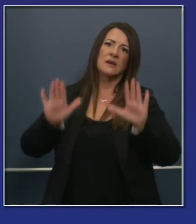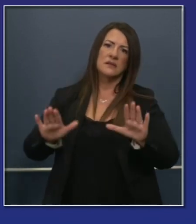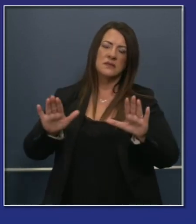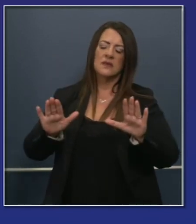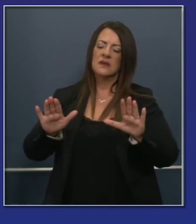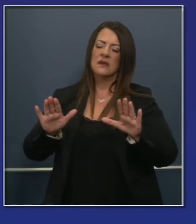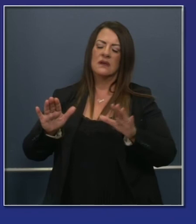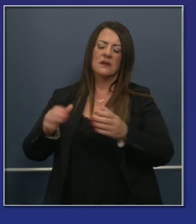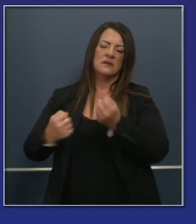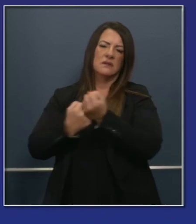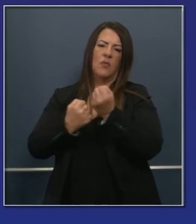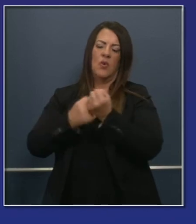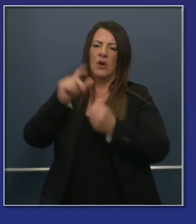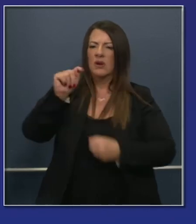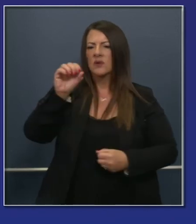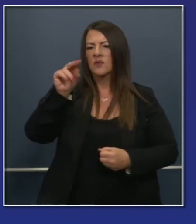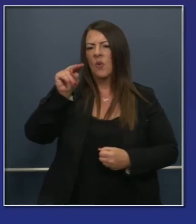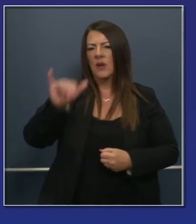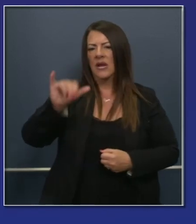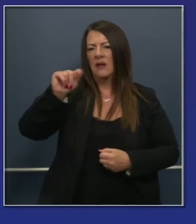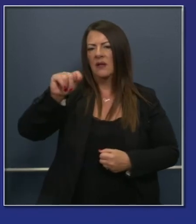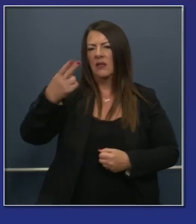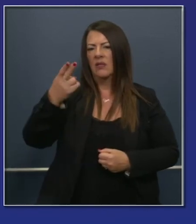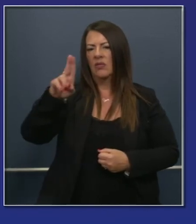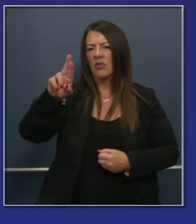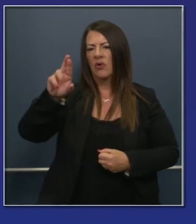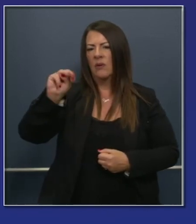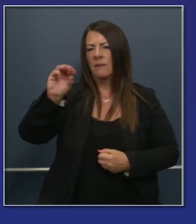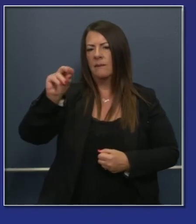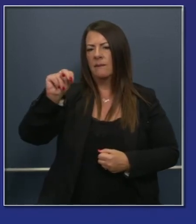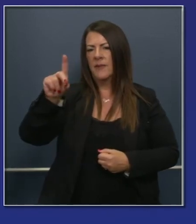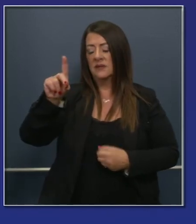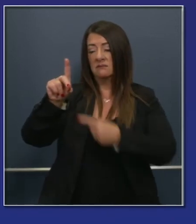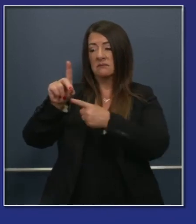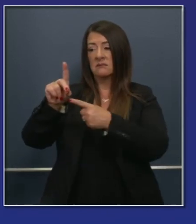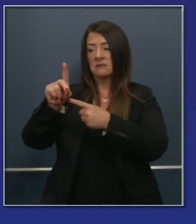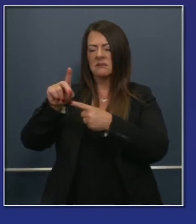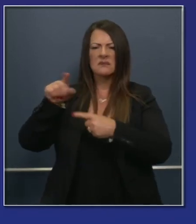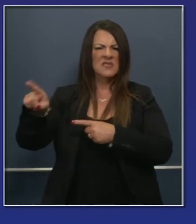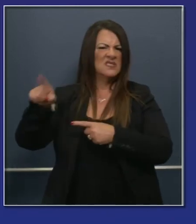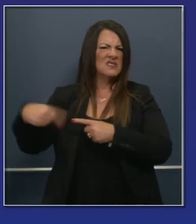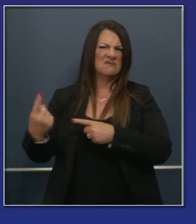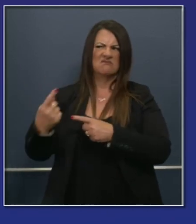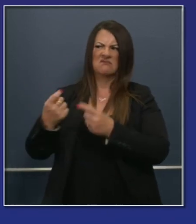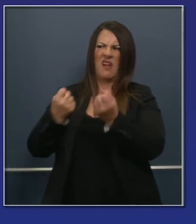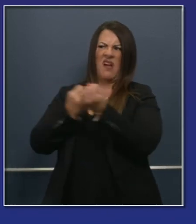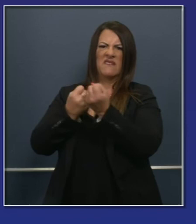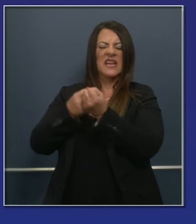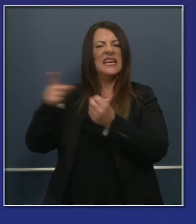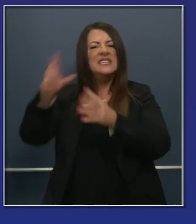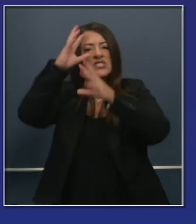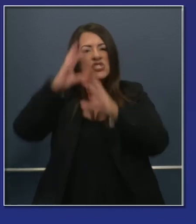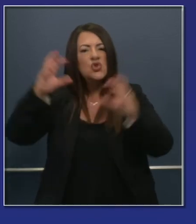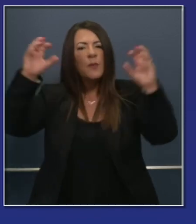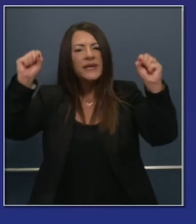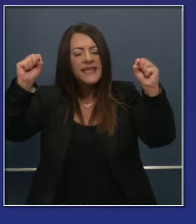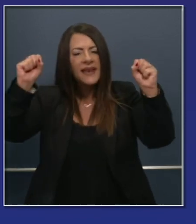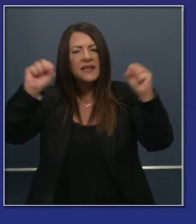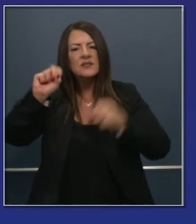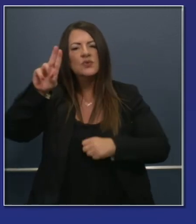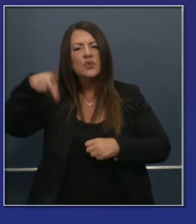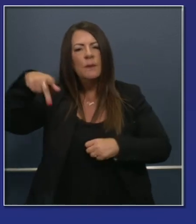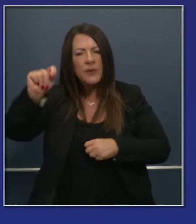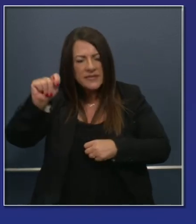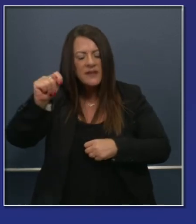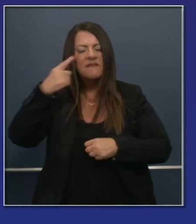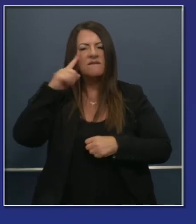pandemic. Tony Thurman has been not only an advocate in his role as superintendent of public instruction in the